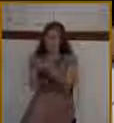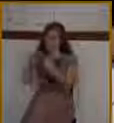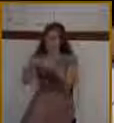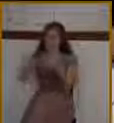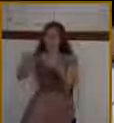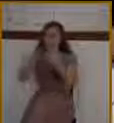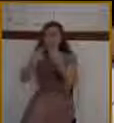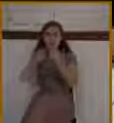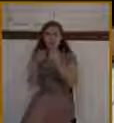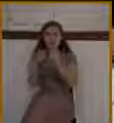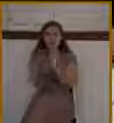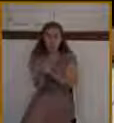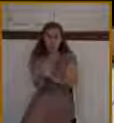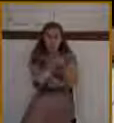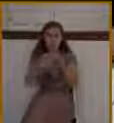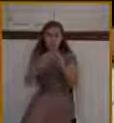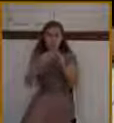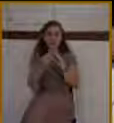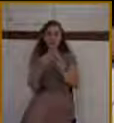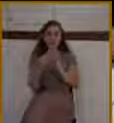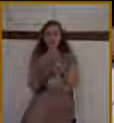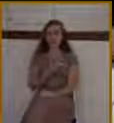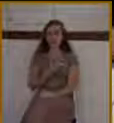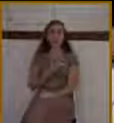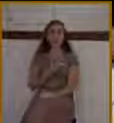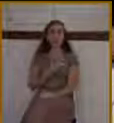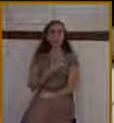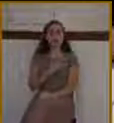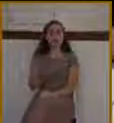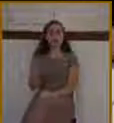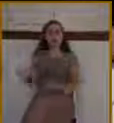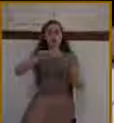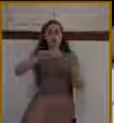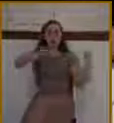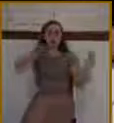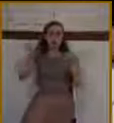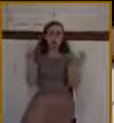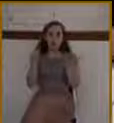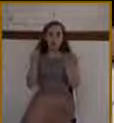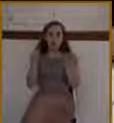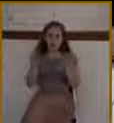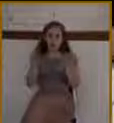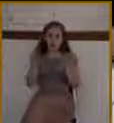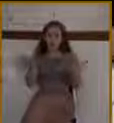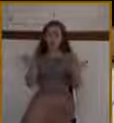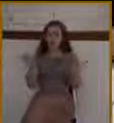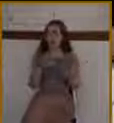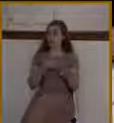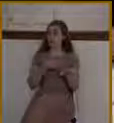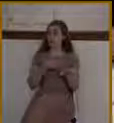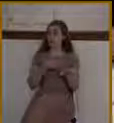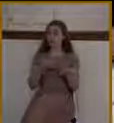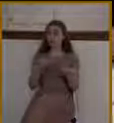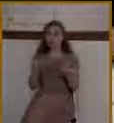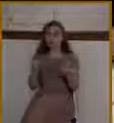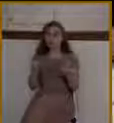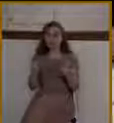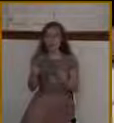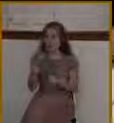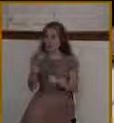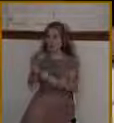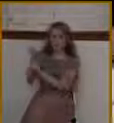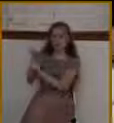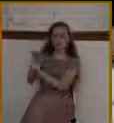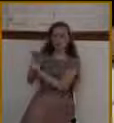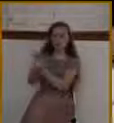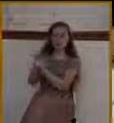this? The word moved here is a word used for earthquakes. It tells you the commotion of that day. The people were saying, who is this?